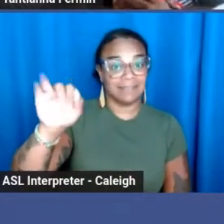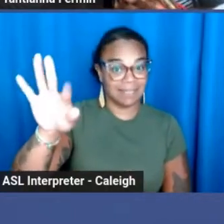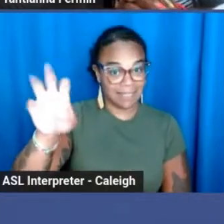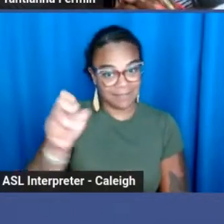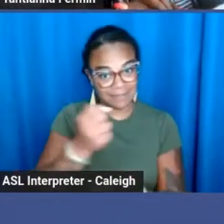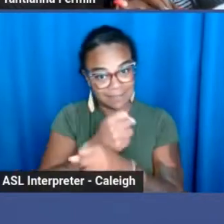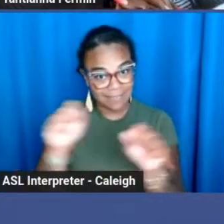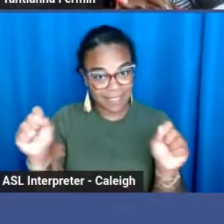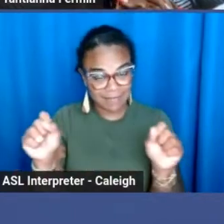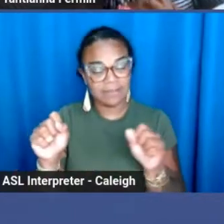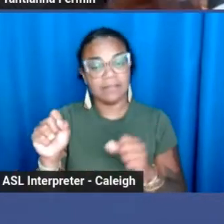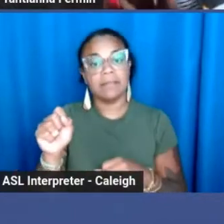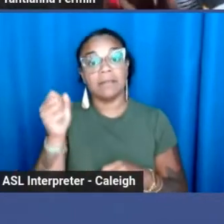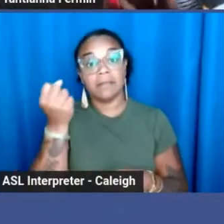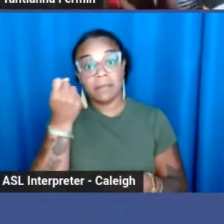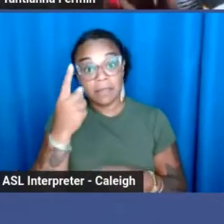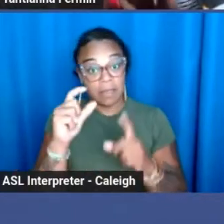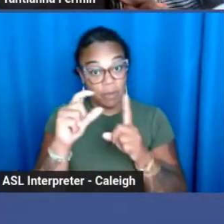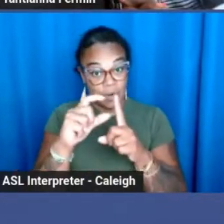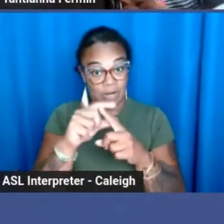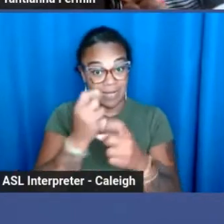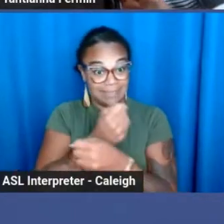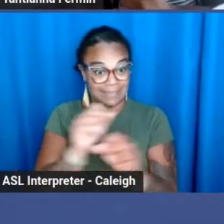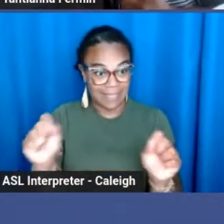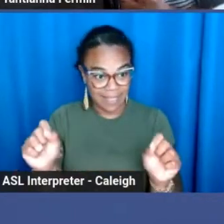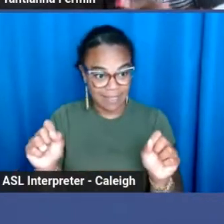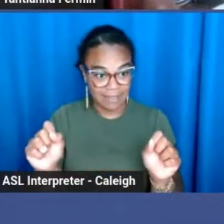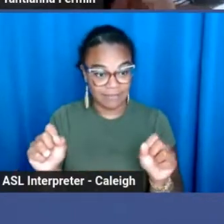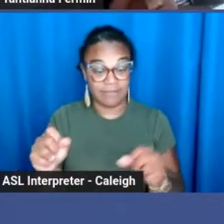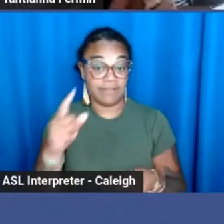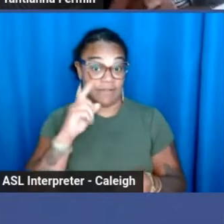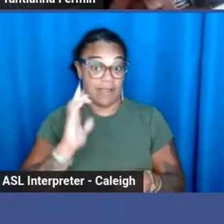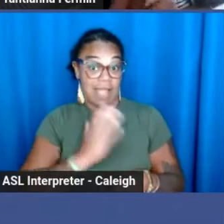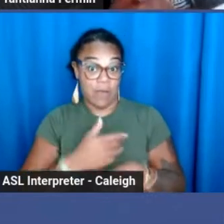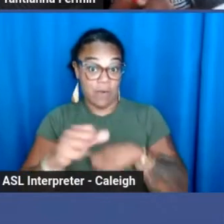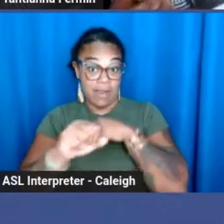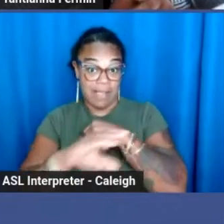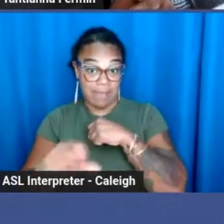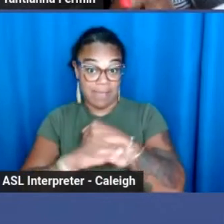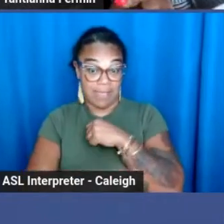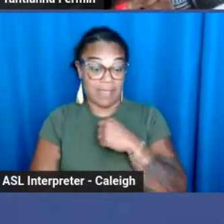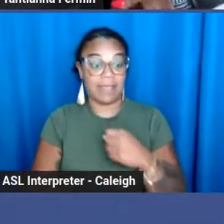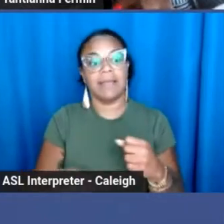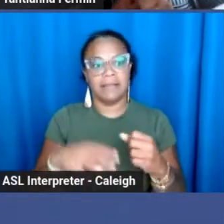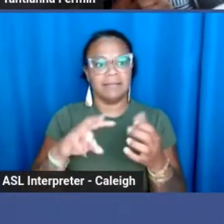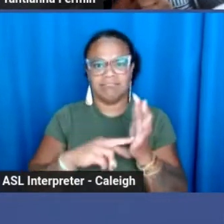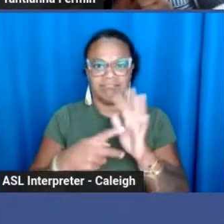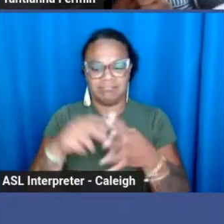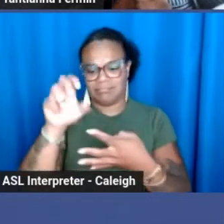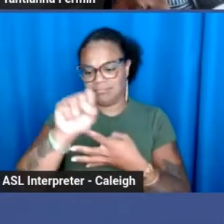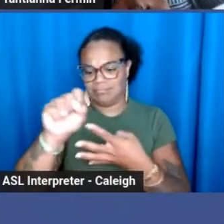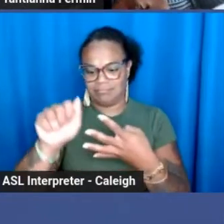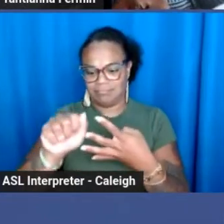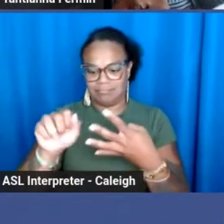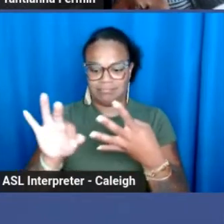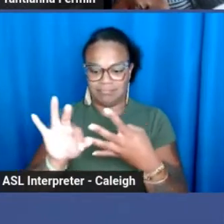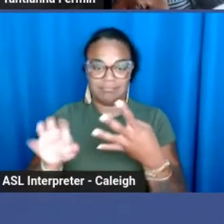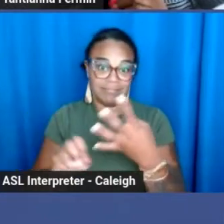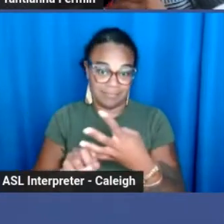The word safe in our campaign stands for sex workers access to fair employment.